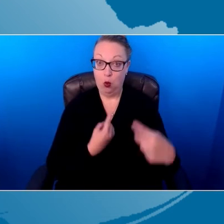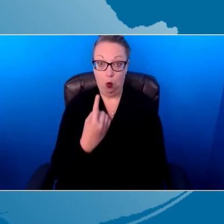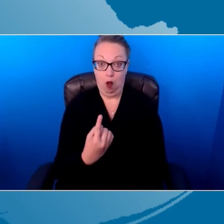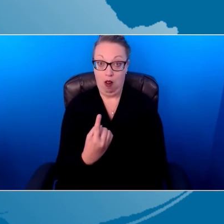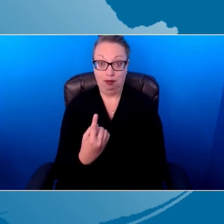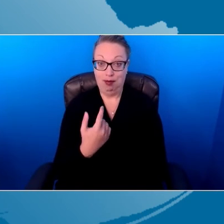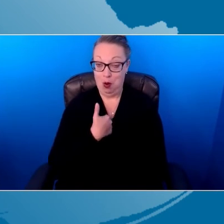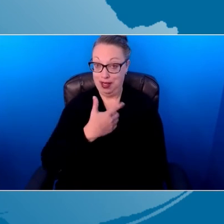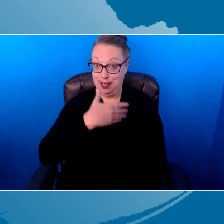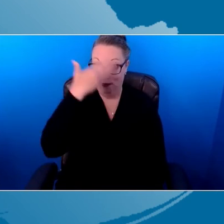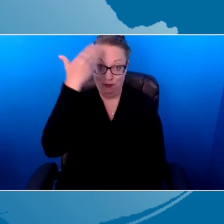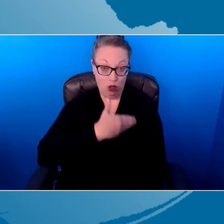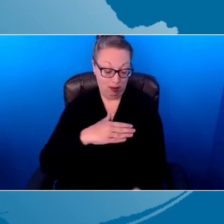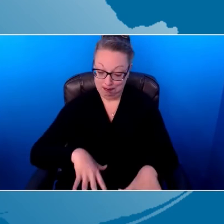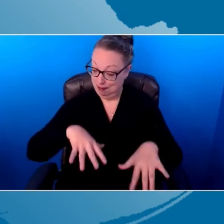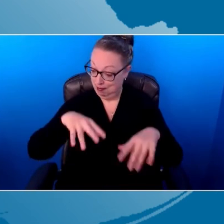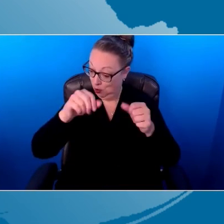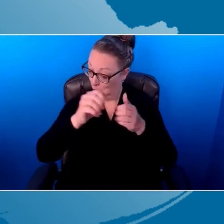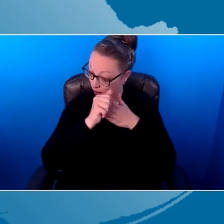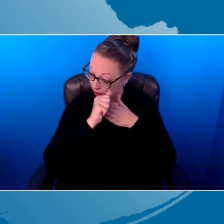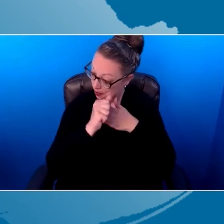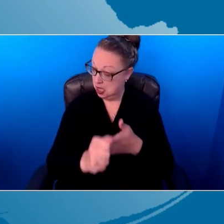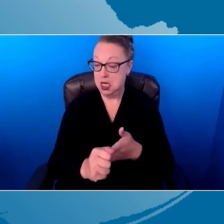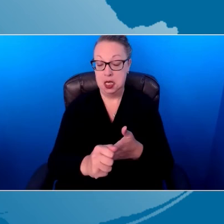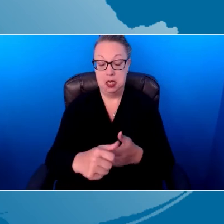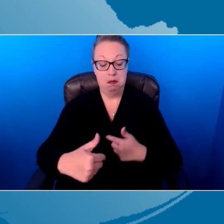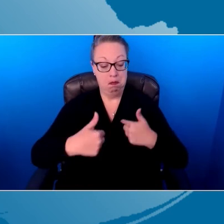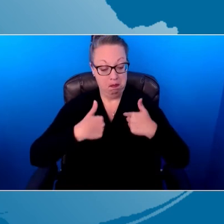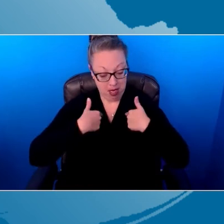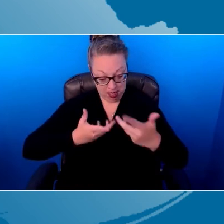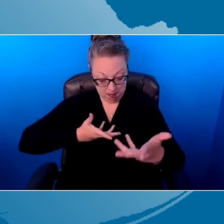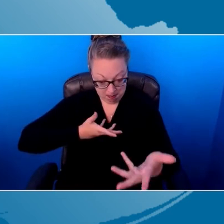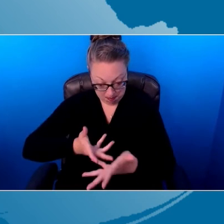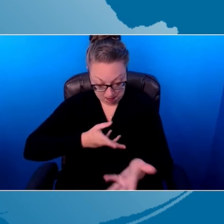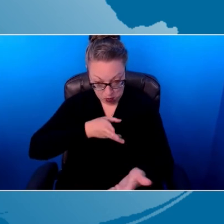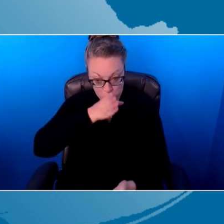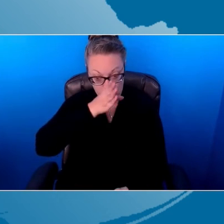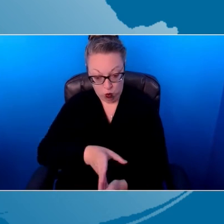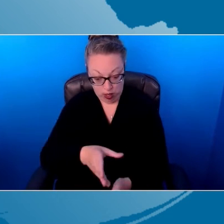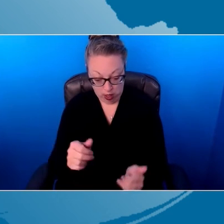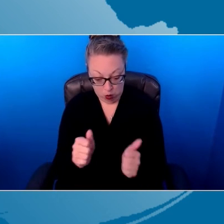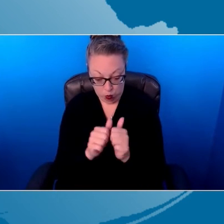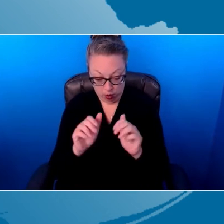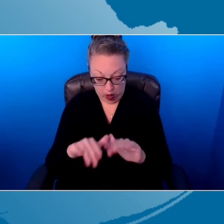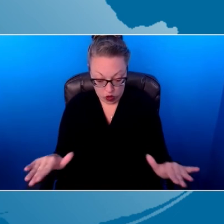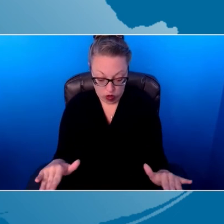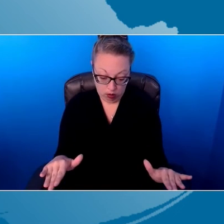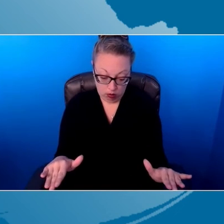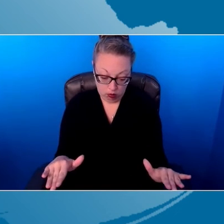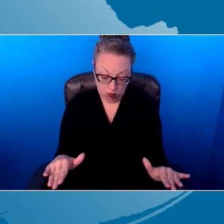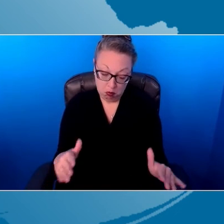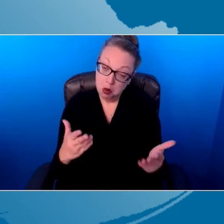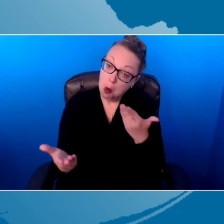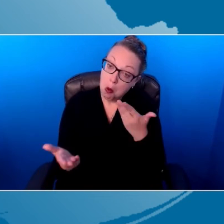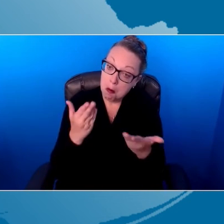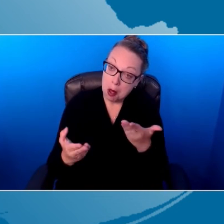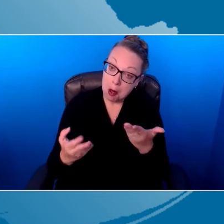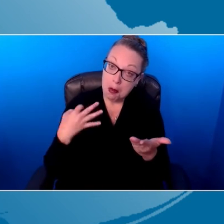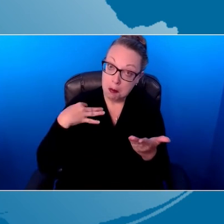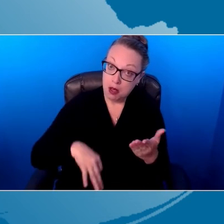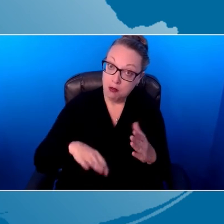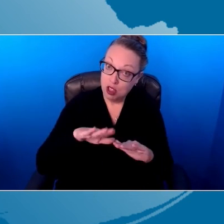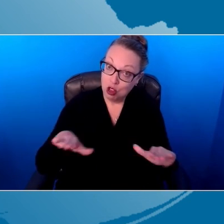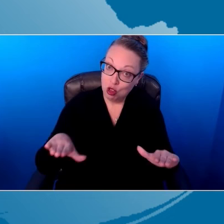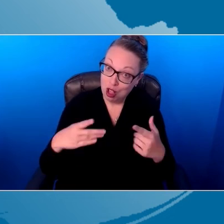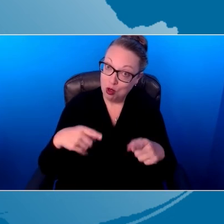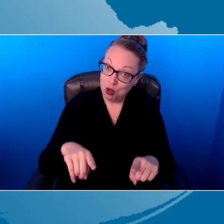front. I took the lead. I was working directly with the child, which may have benefited the child in that moment. But then